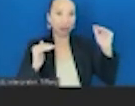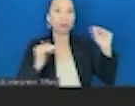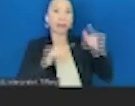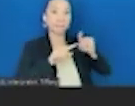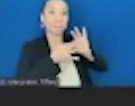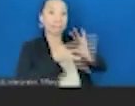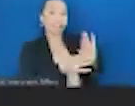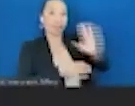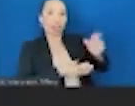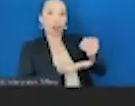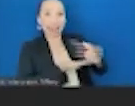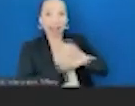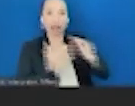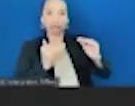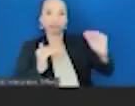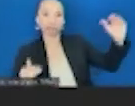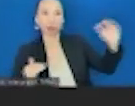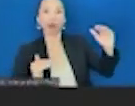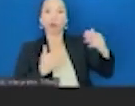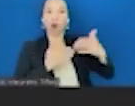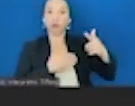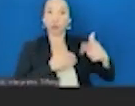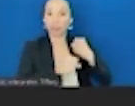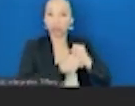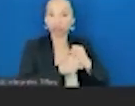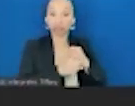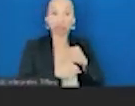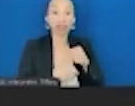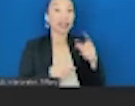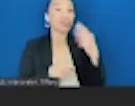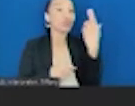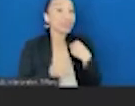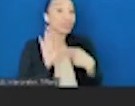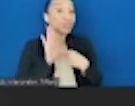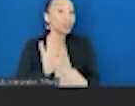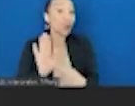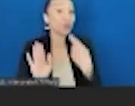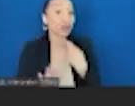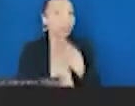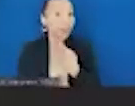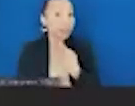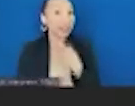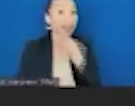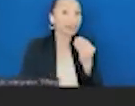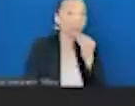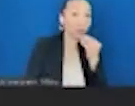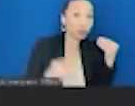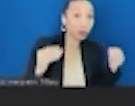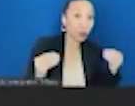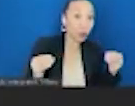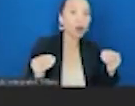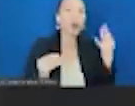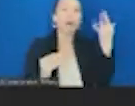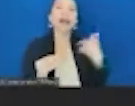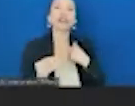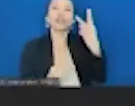20 years. The reason I showed you grocery stores and restaurants where, where basically there's poor diet quality and there's disparities that